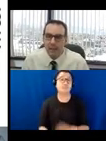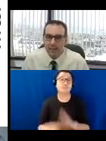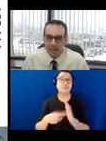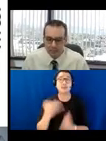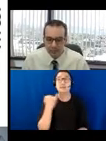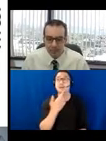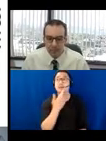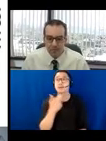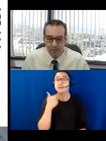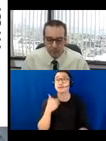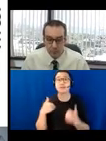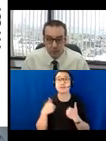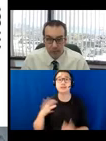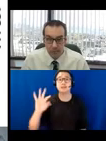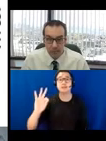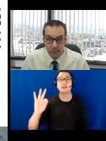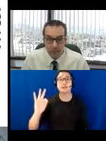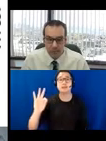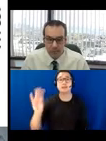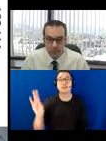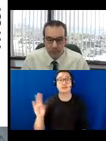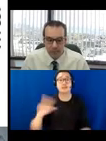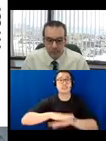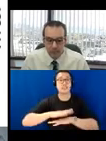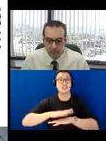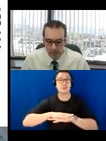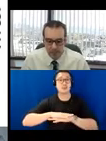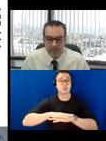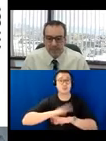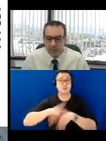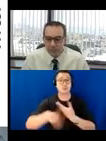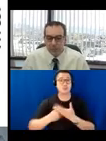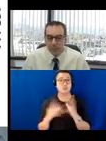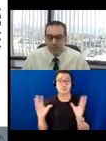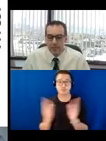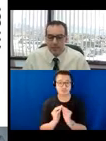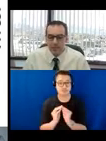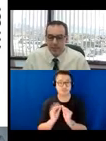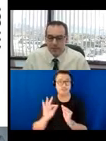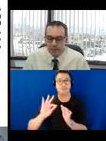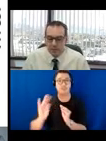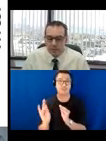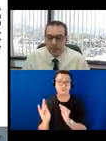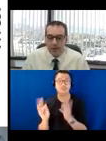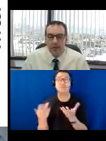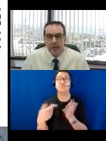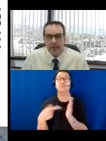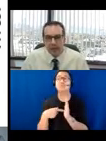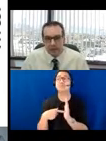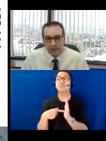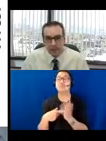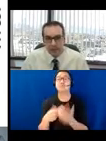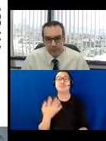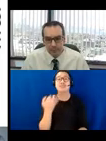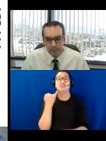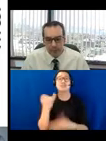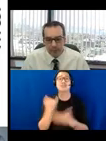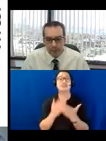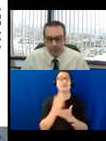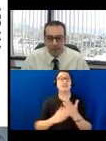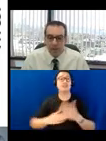has 97 total tables. In this example, let's consider that tables are provided on the interior,